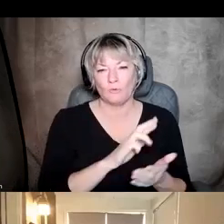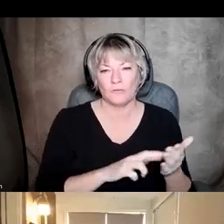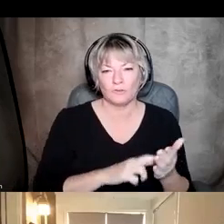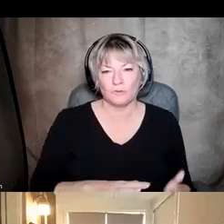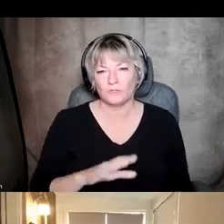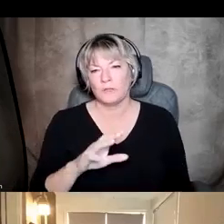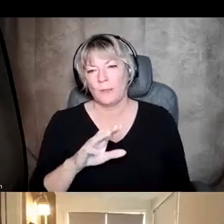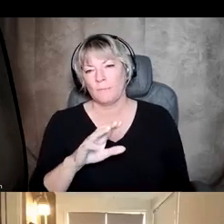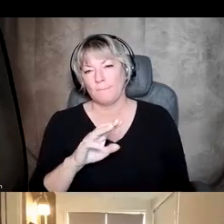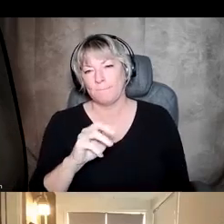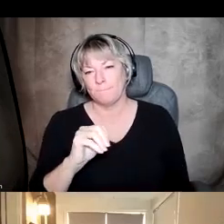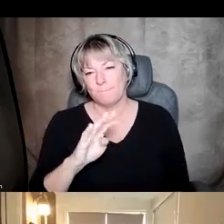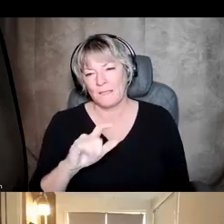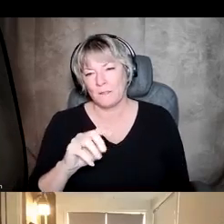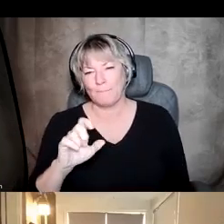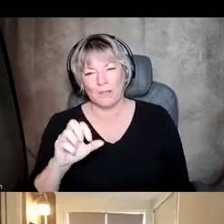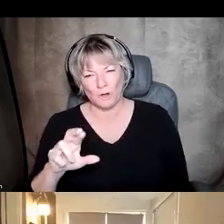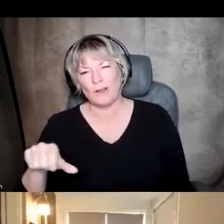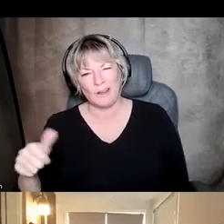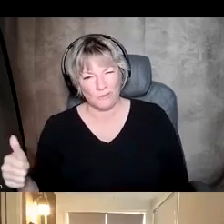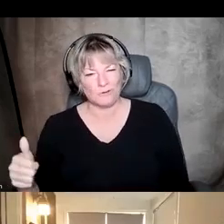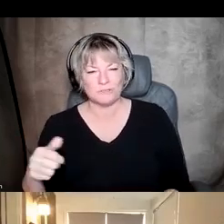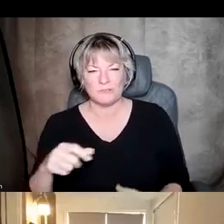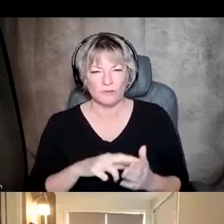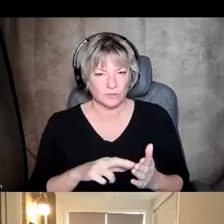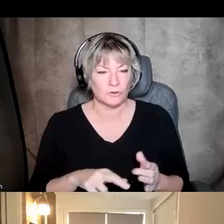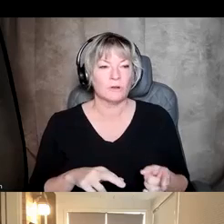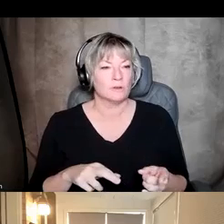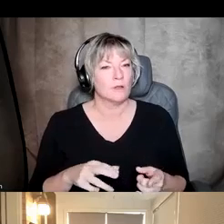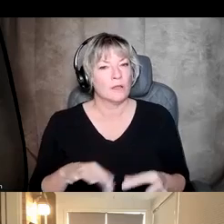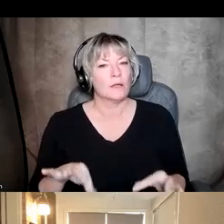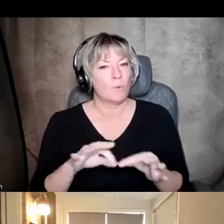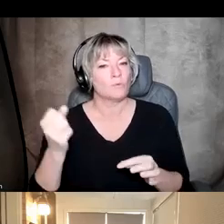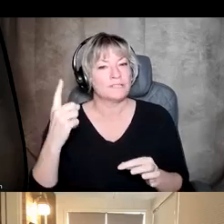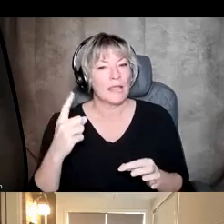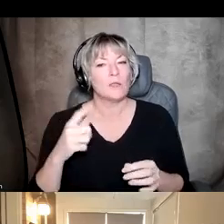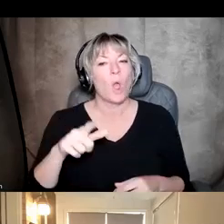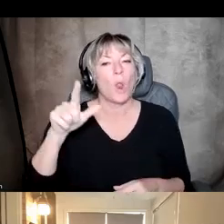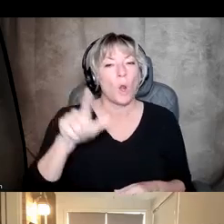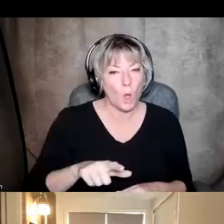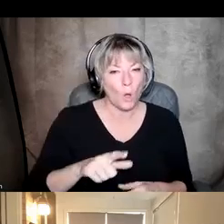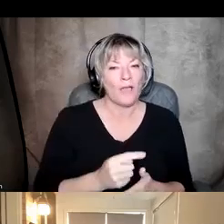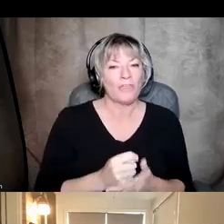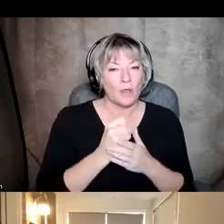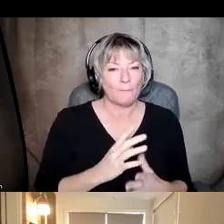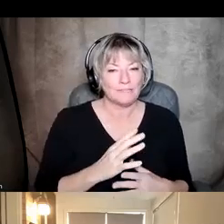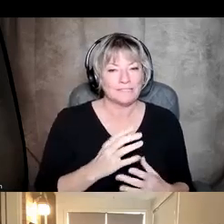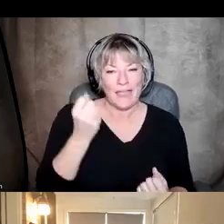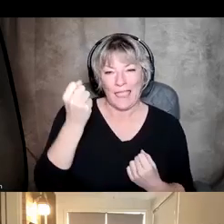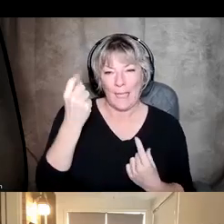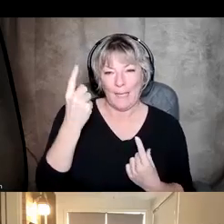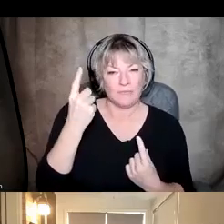Miller, that it's one of the things that we really understand about this area is that low therapist empathy is not a great thing.